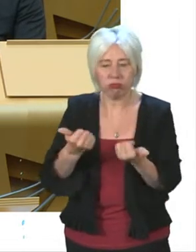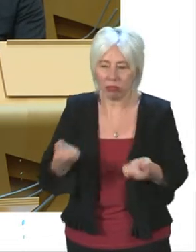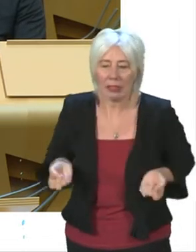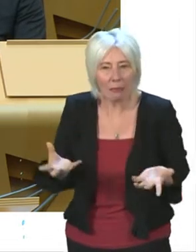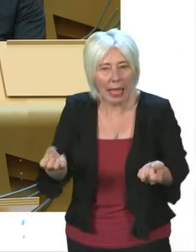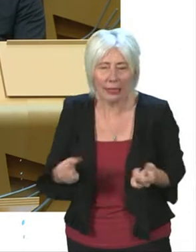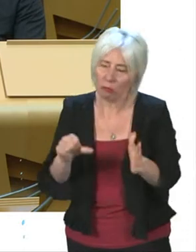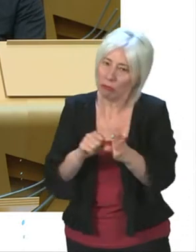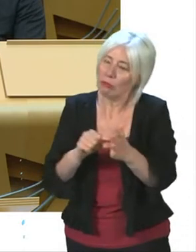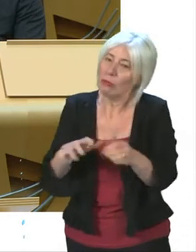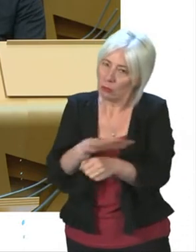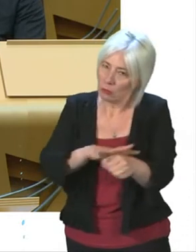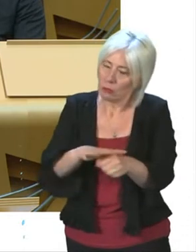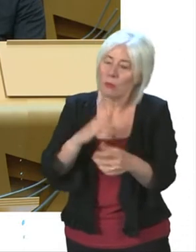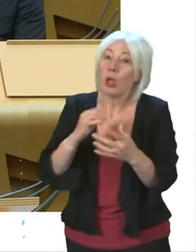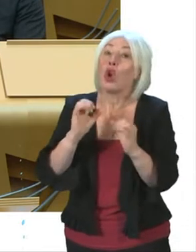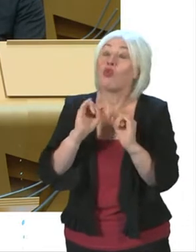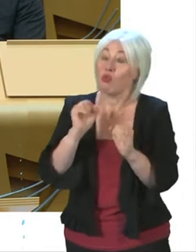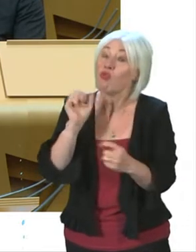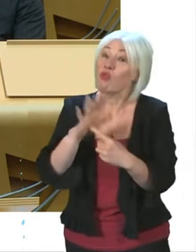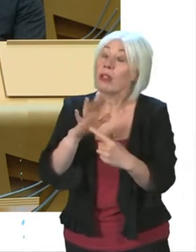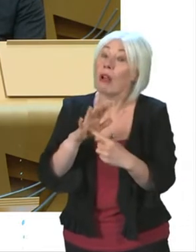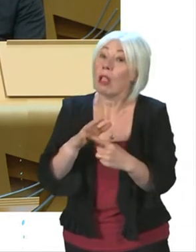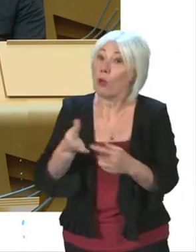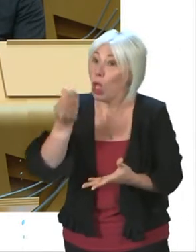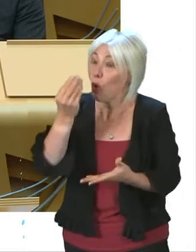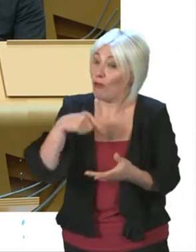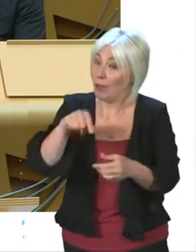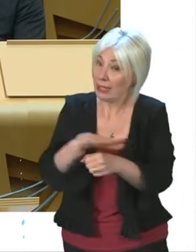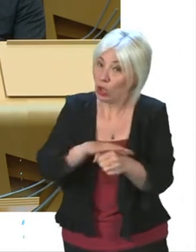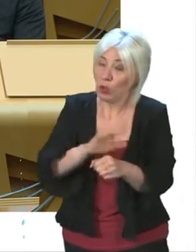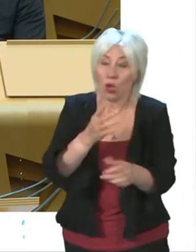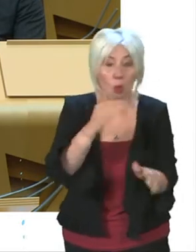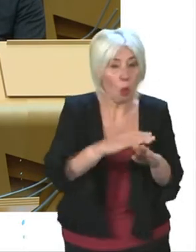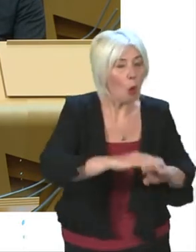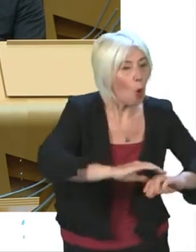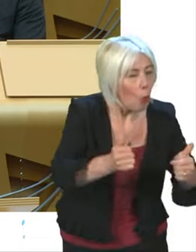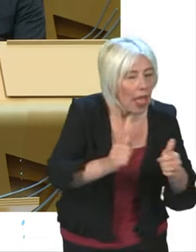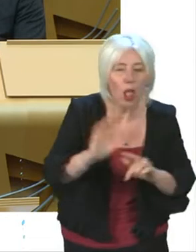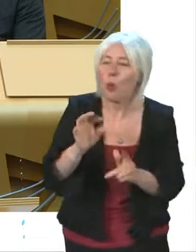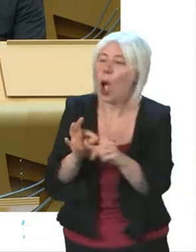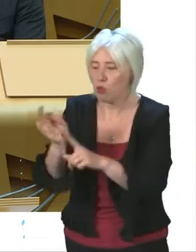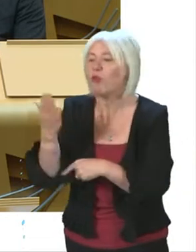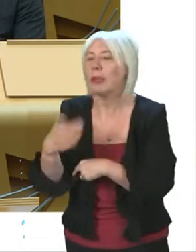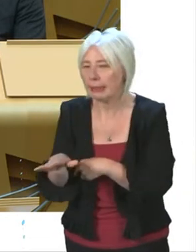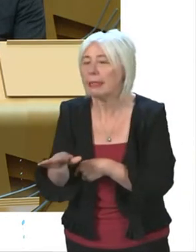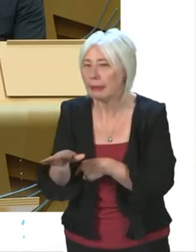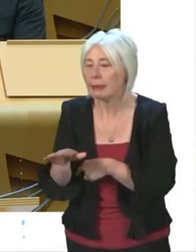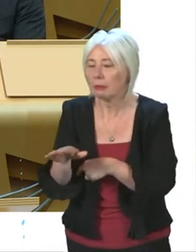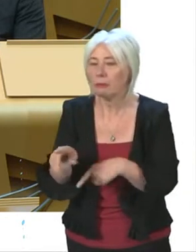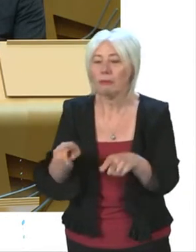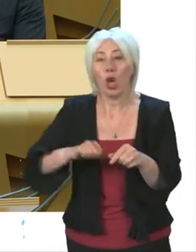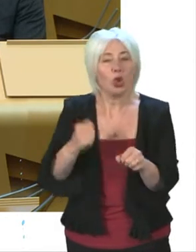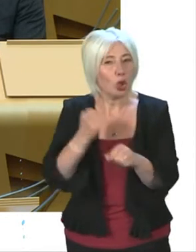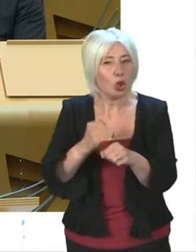circumstances. It's critical that lessons are learned about what worked well and what needs to improve. Secondly, the Scottish